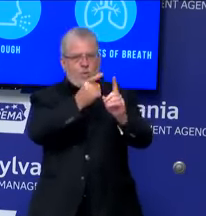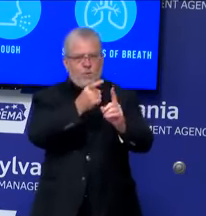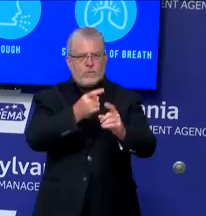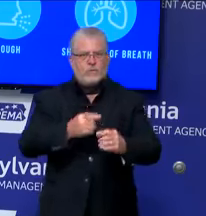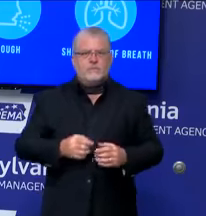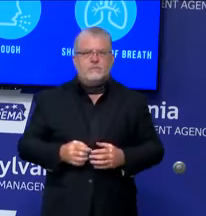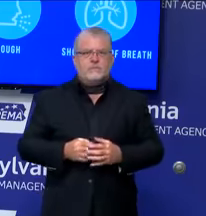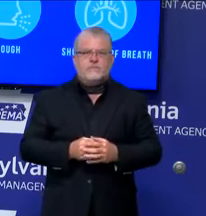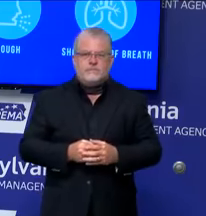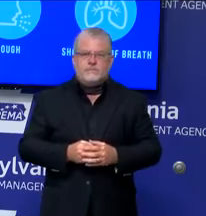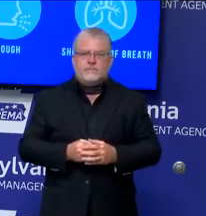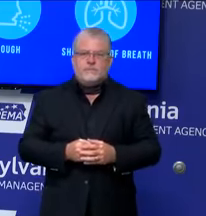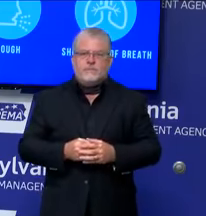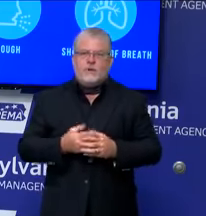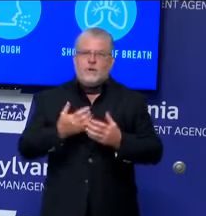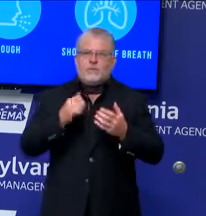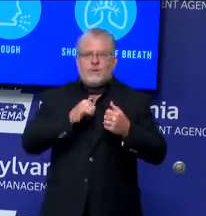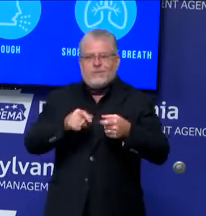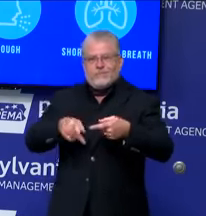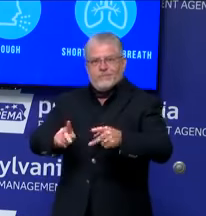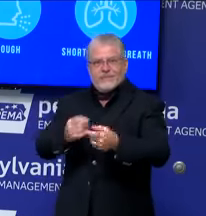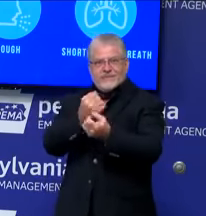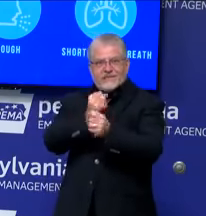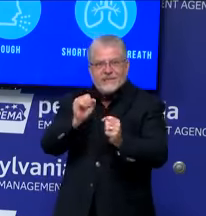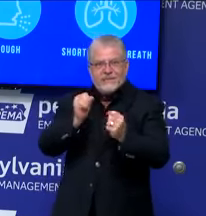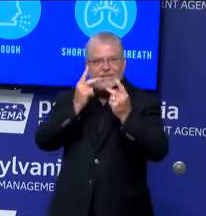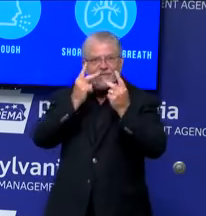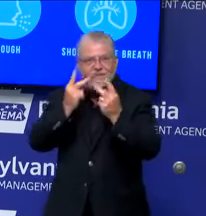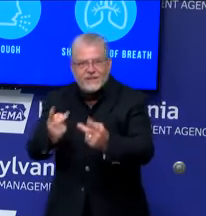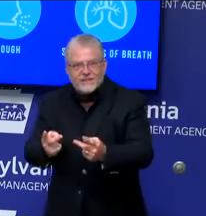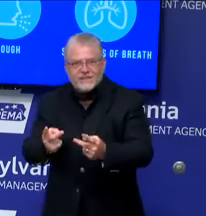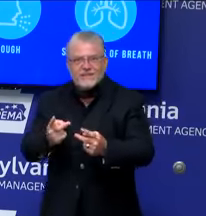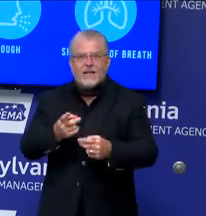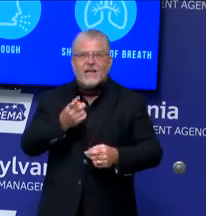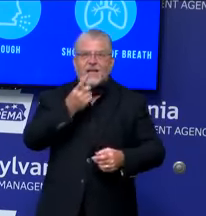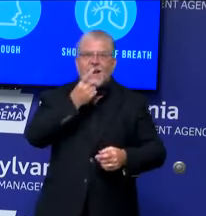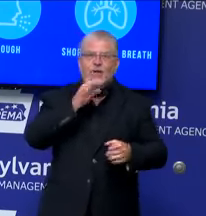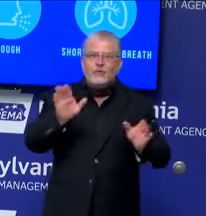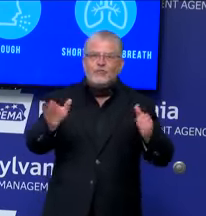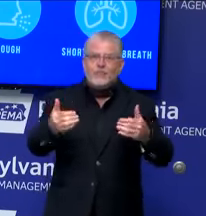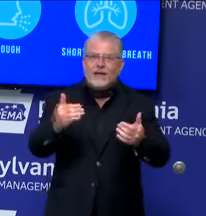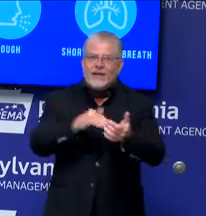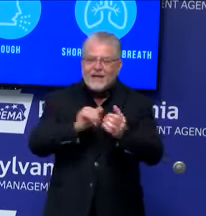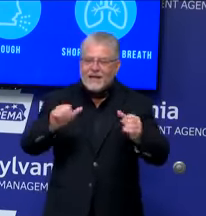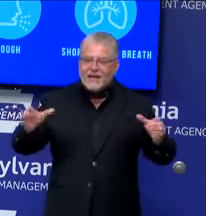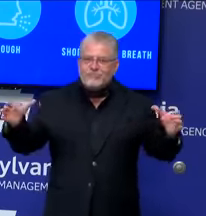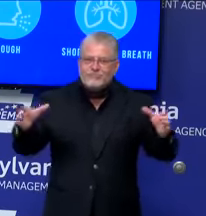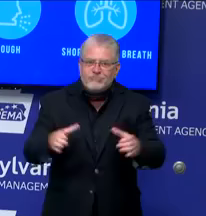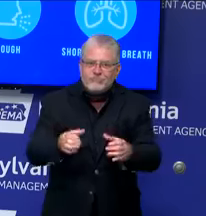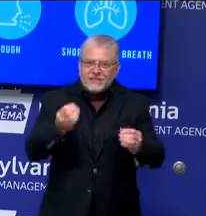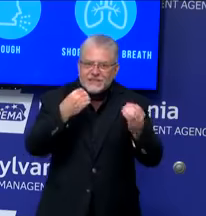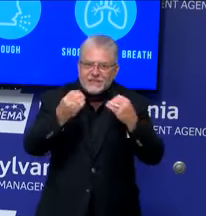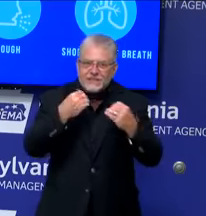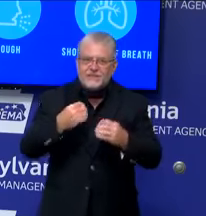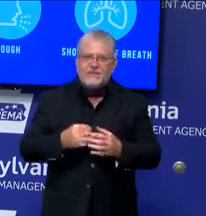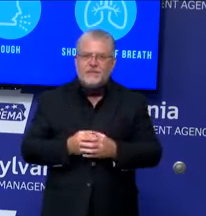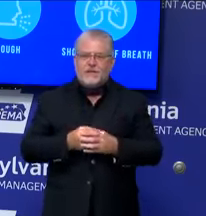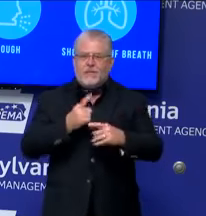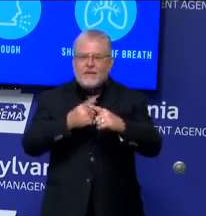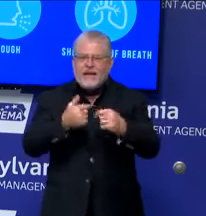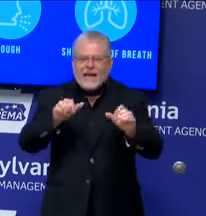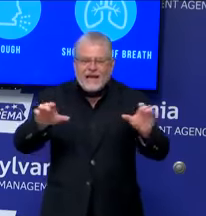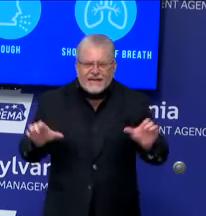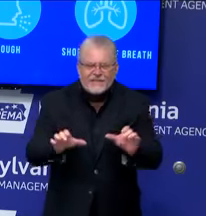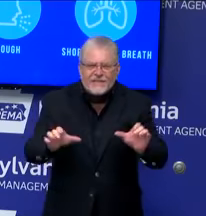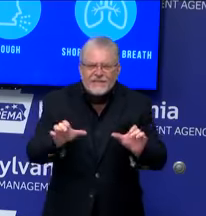communal dining, and activities. I cannot underscore how large of an undertaking this was for